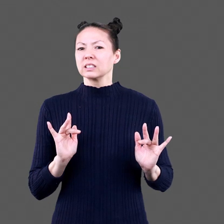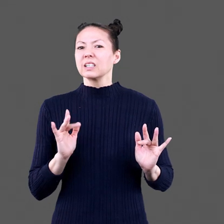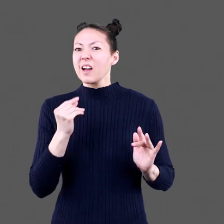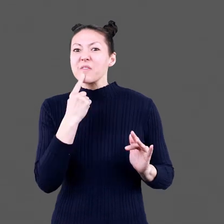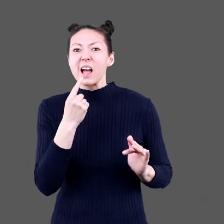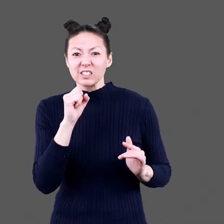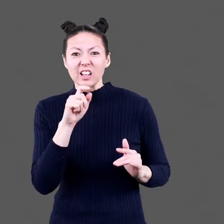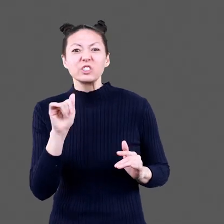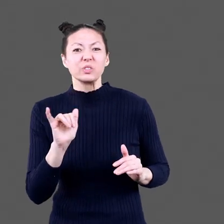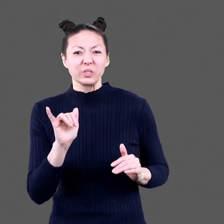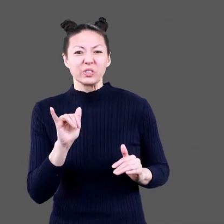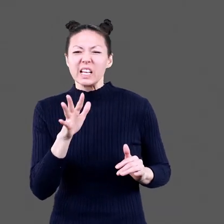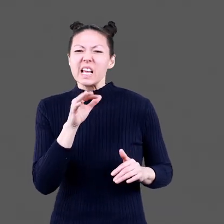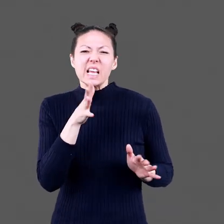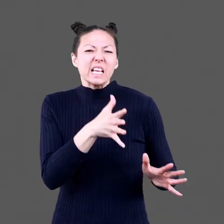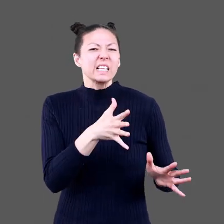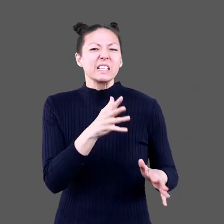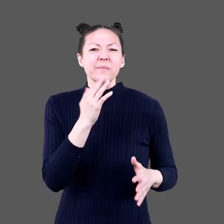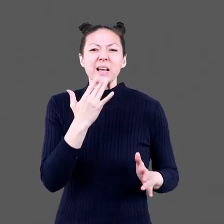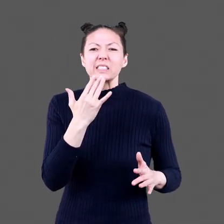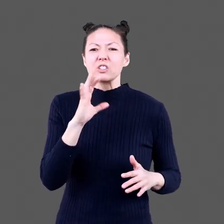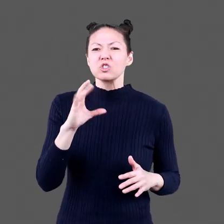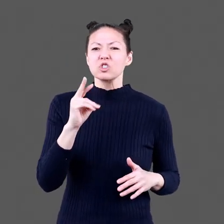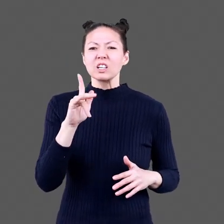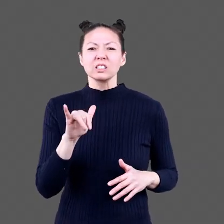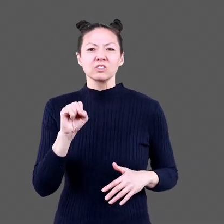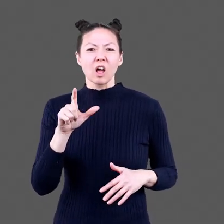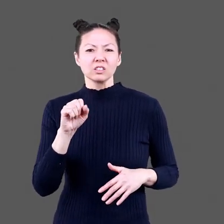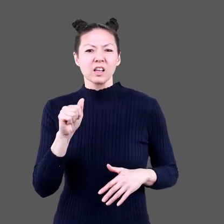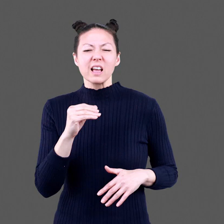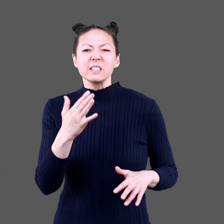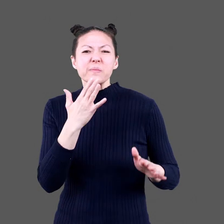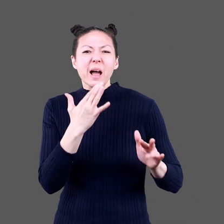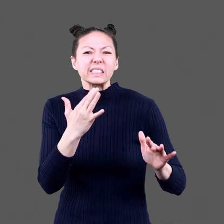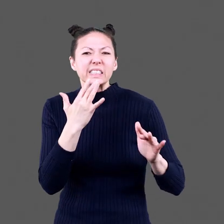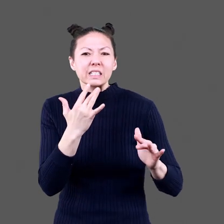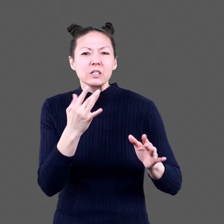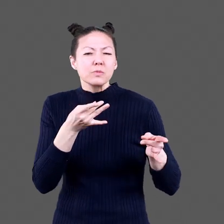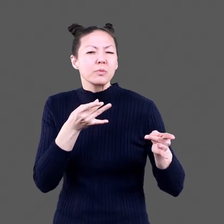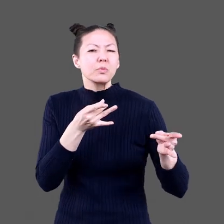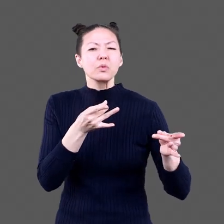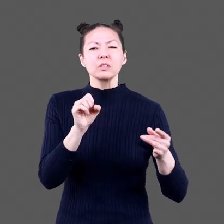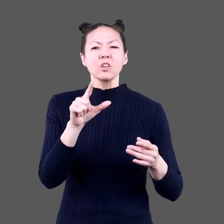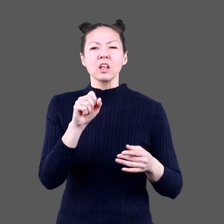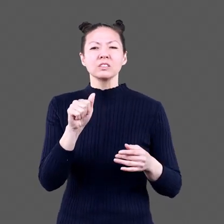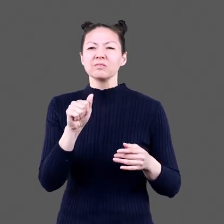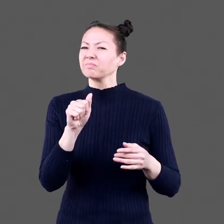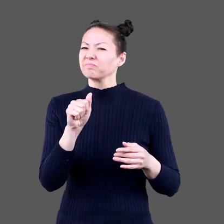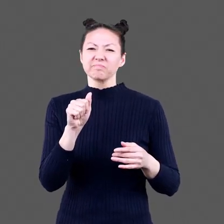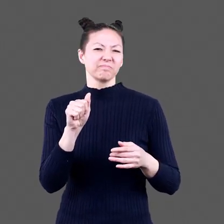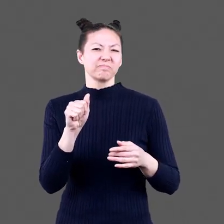salsa They hate spicy chunky salsa and spicy smooth